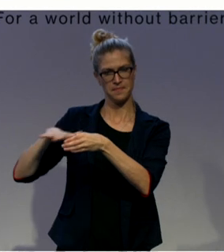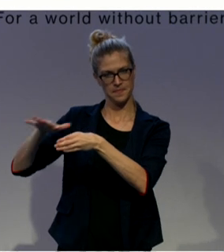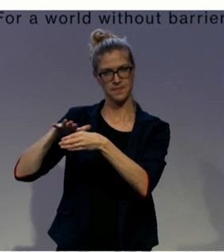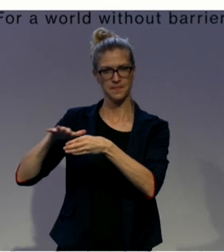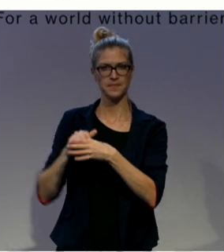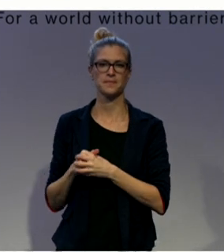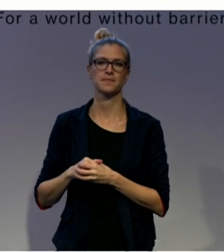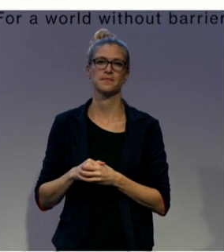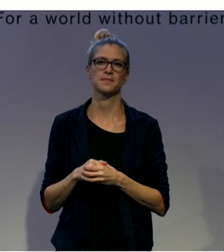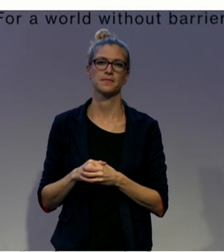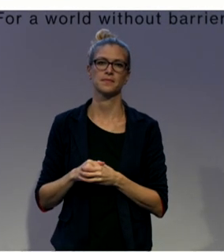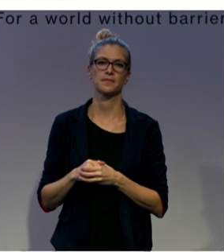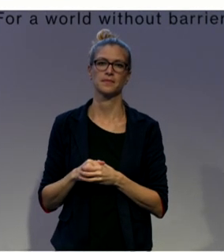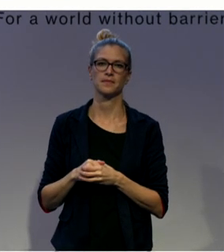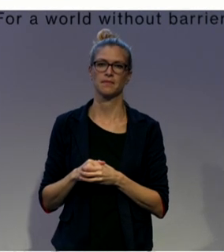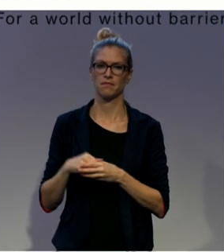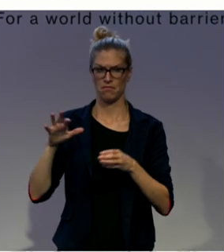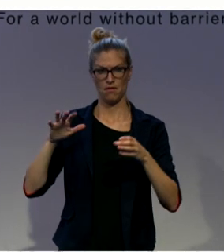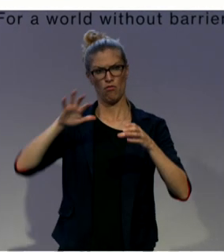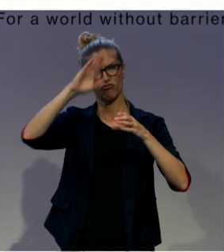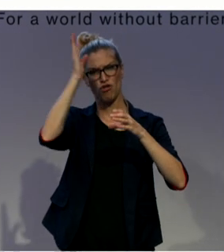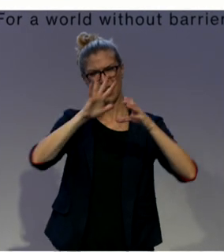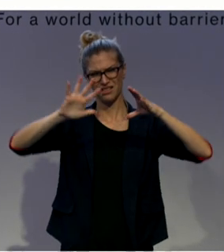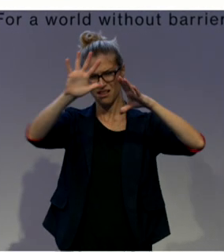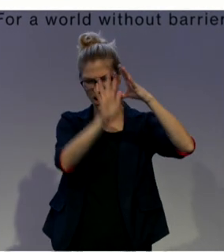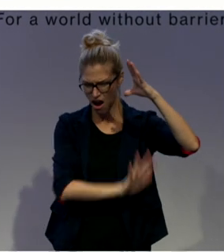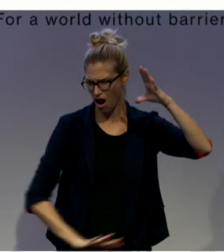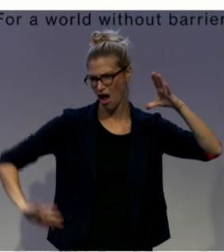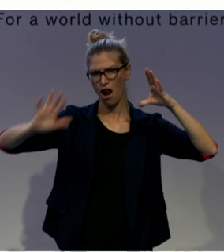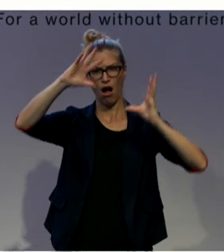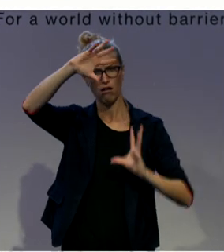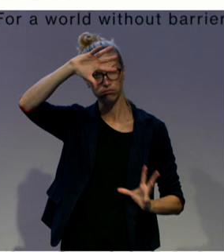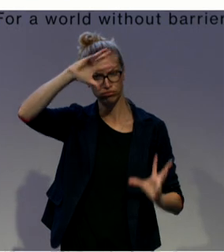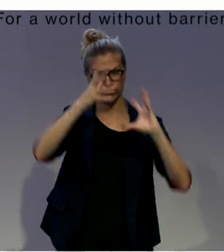of Brazil, to defend the adoption of inclusive laws.